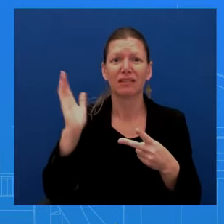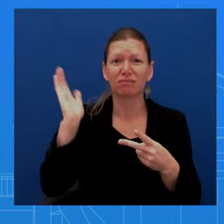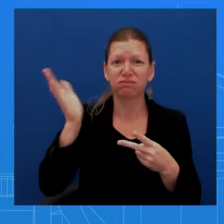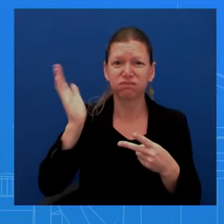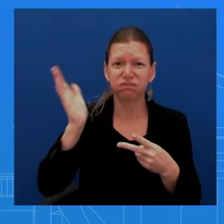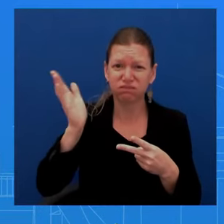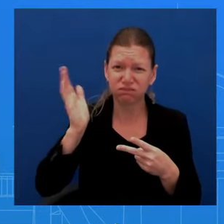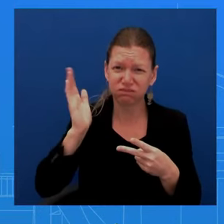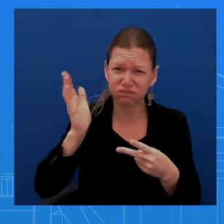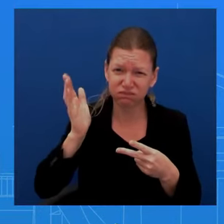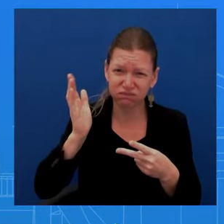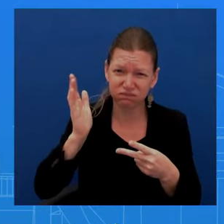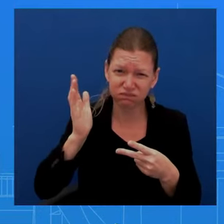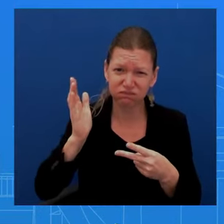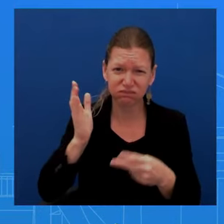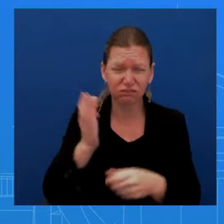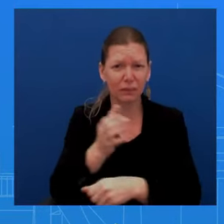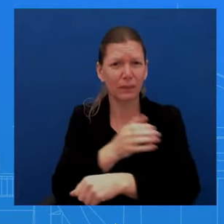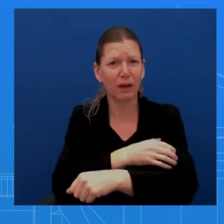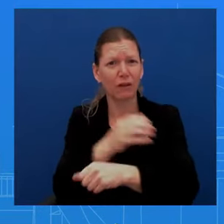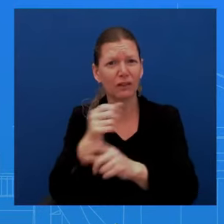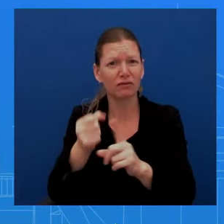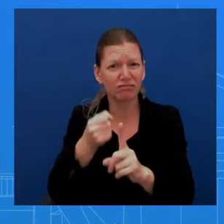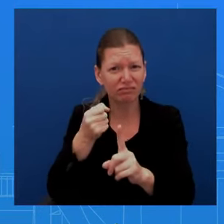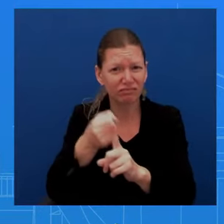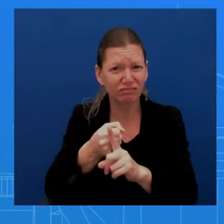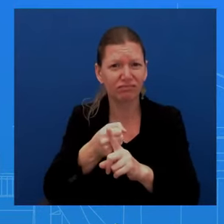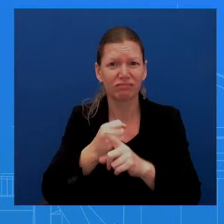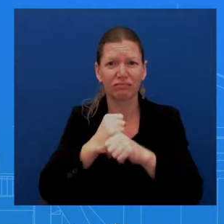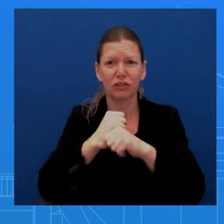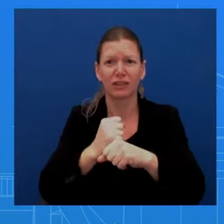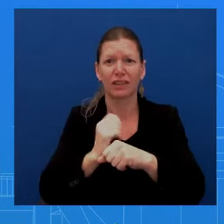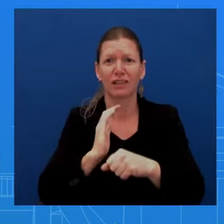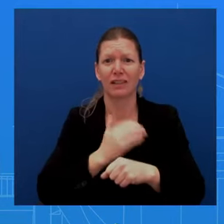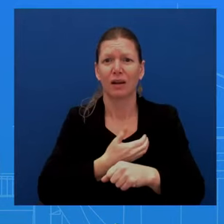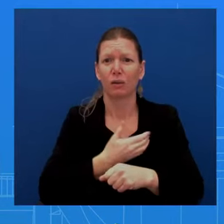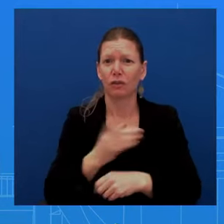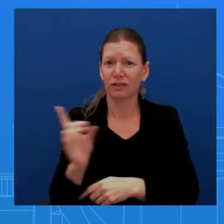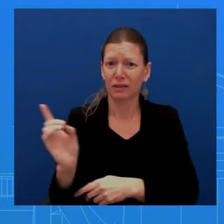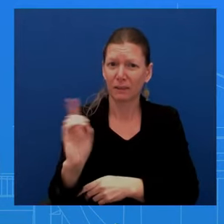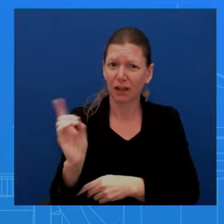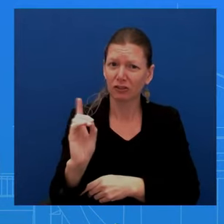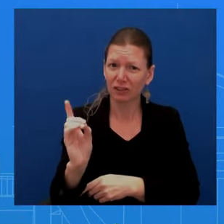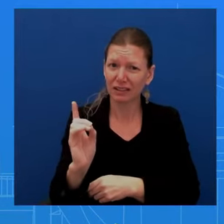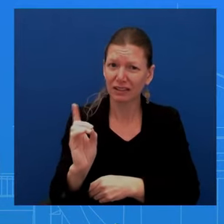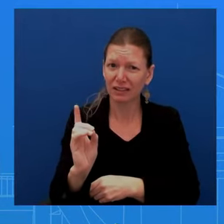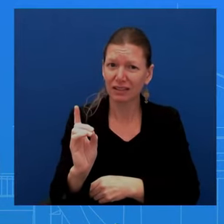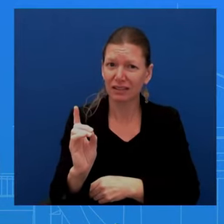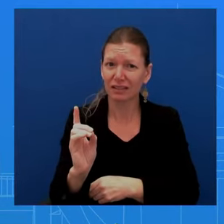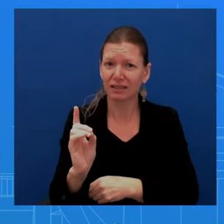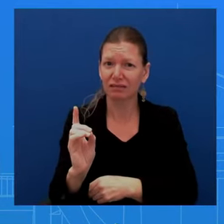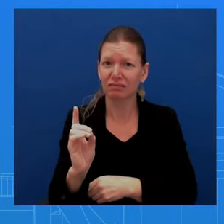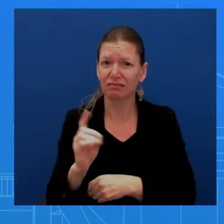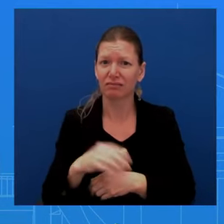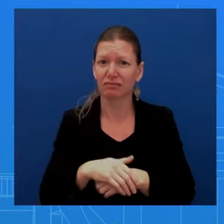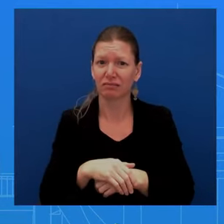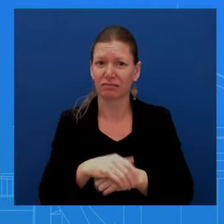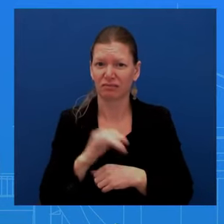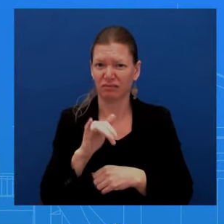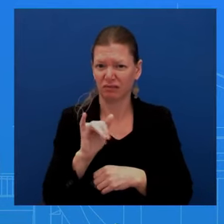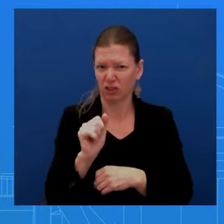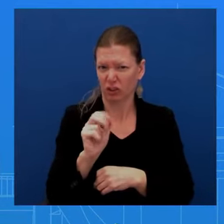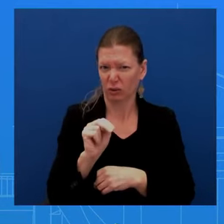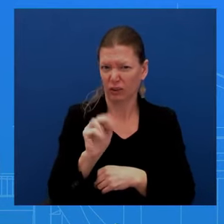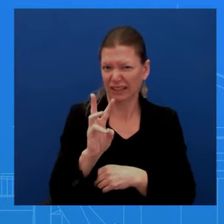on our democracy, protecting our democracy, uh, ahead of, on the eve ahead of January 6th. Uh, what we saw in, in 2011 on